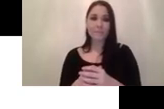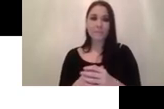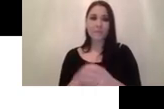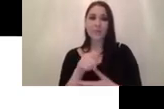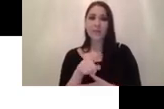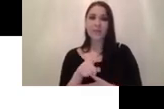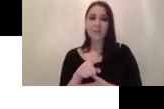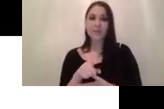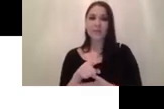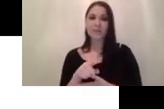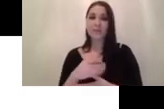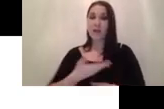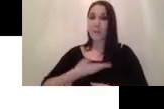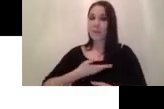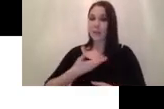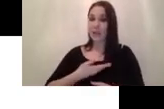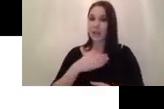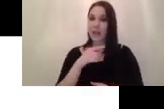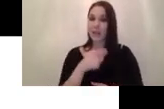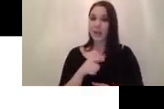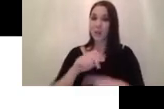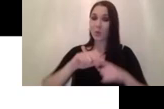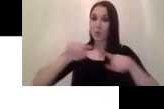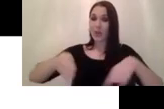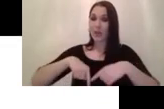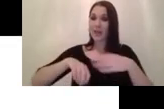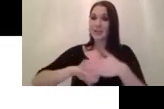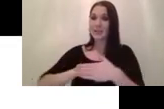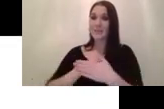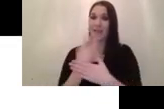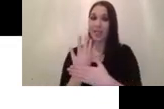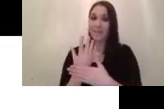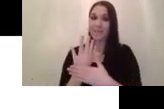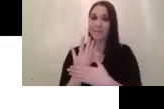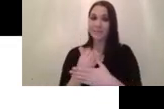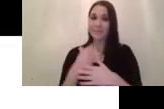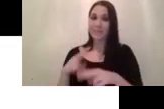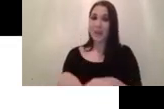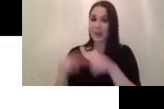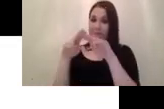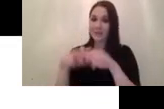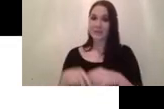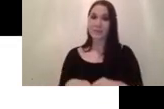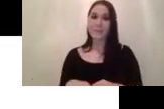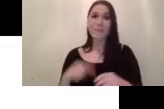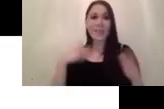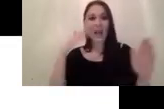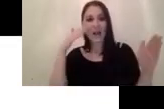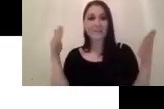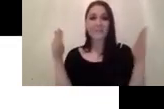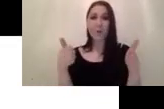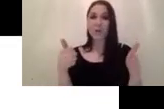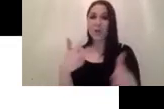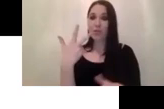and in this research center we develop indoor autonomous for clips uh i was focusing on 3d